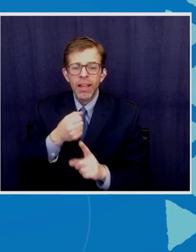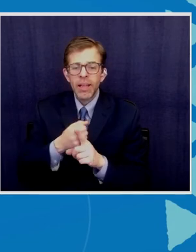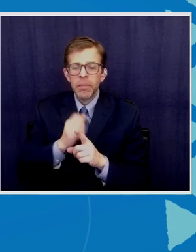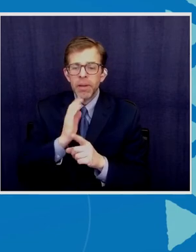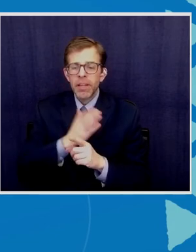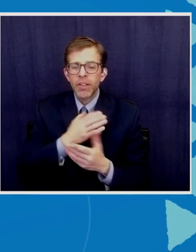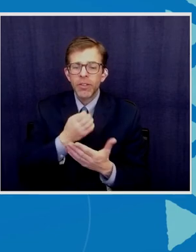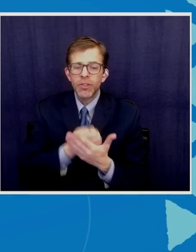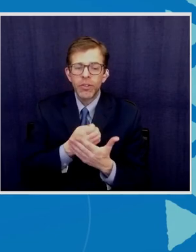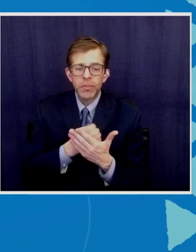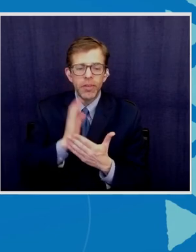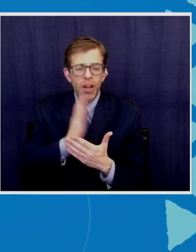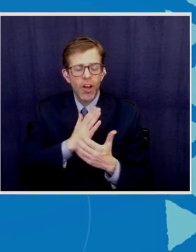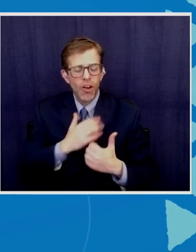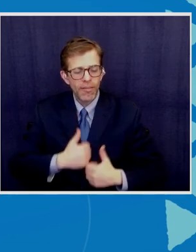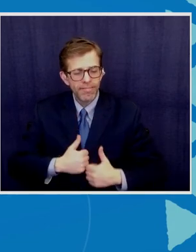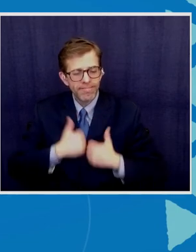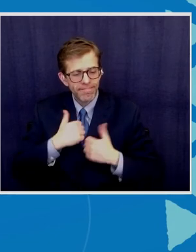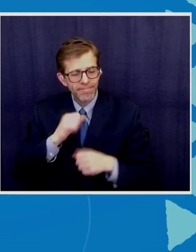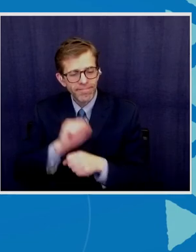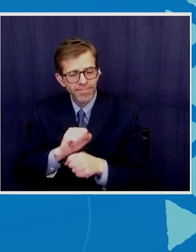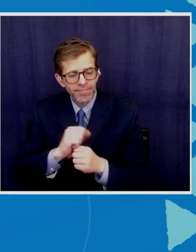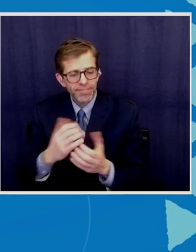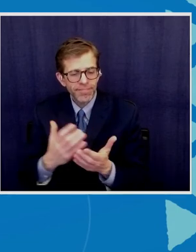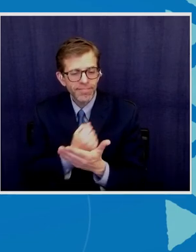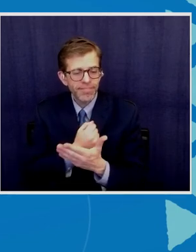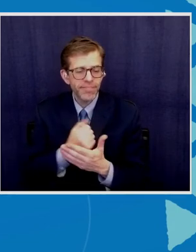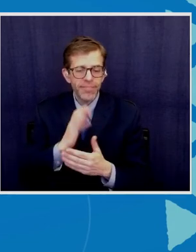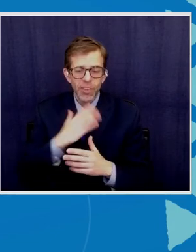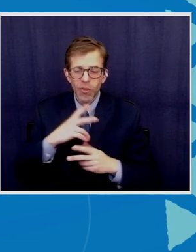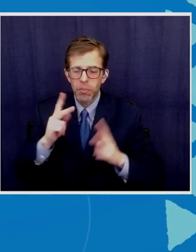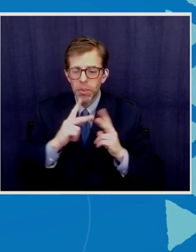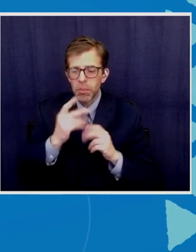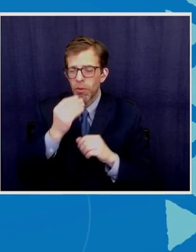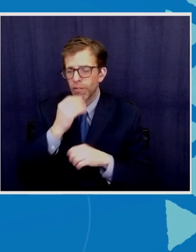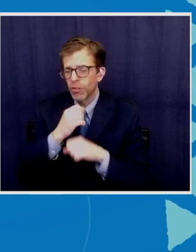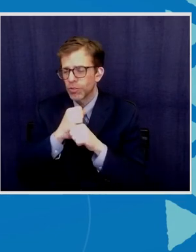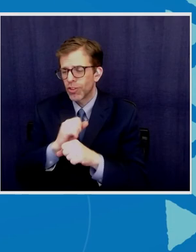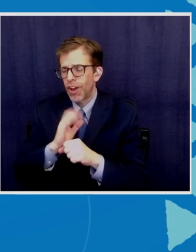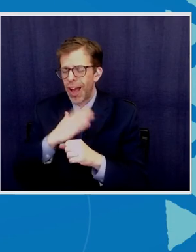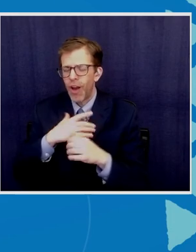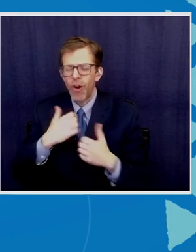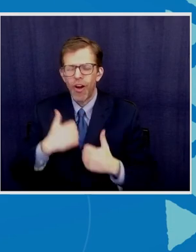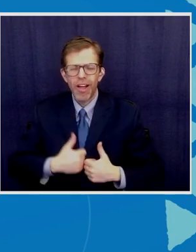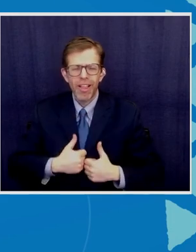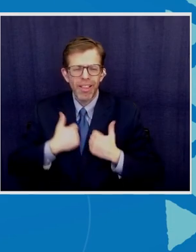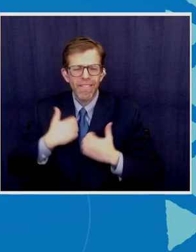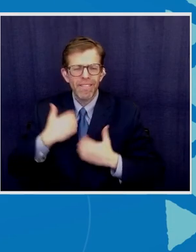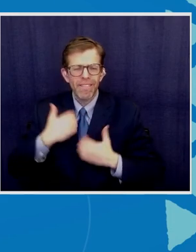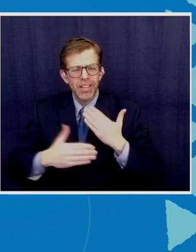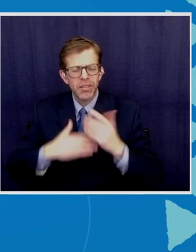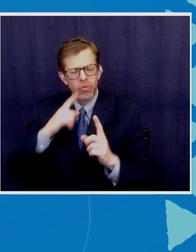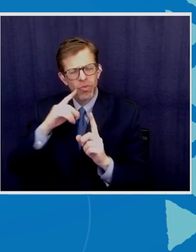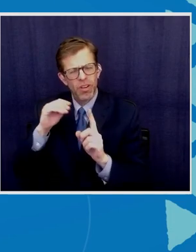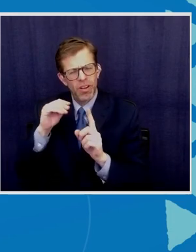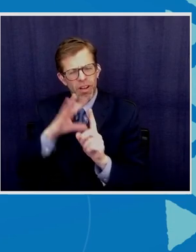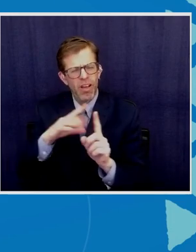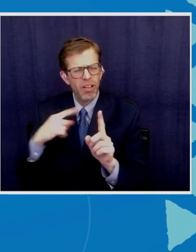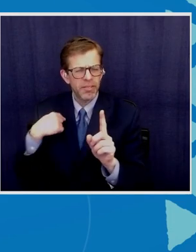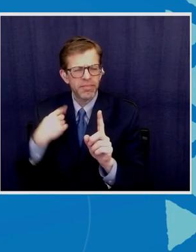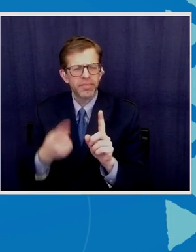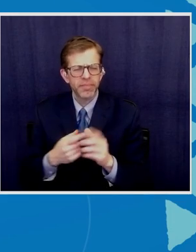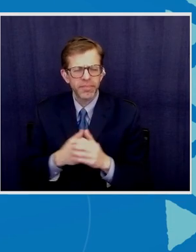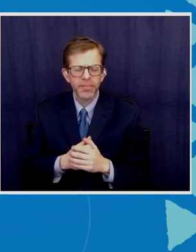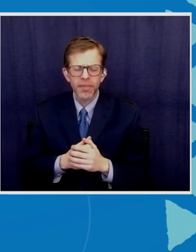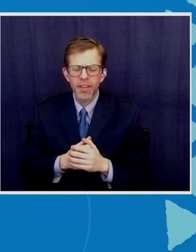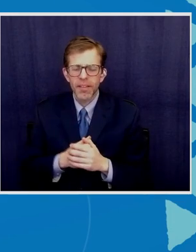our livelihoods, our people, our food security, our whole lifeline as has been highlighted. What the science is telling